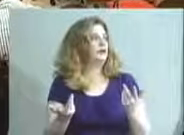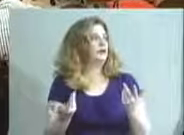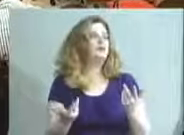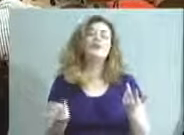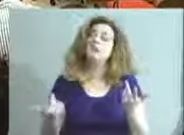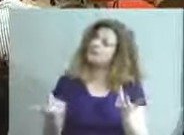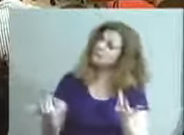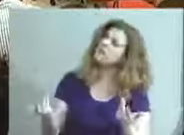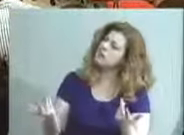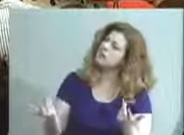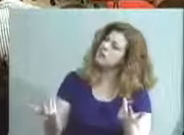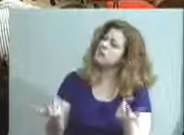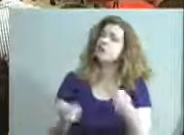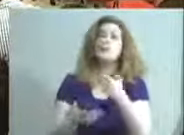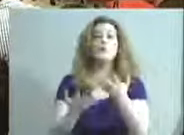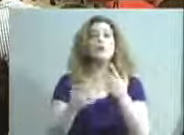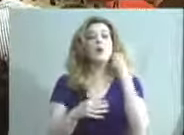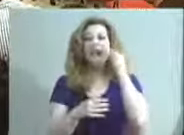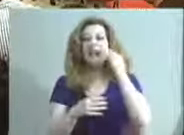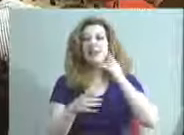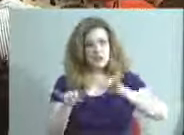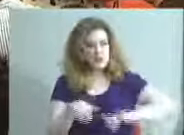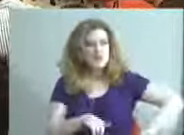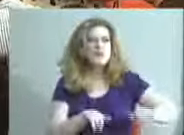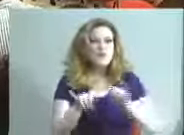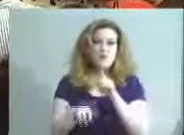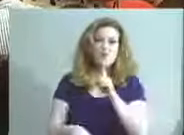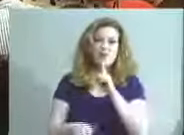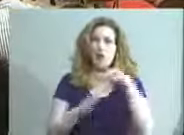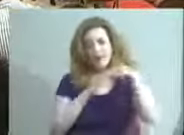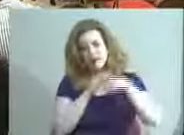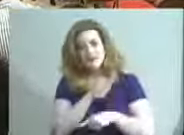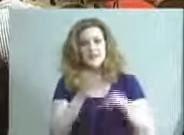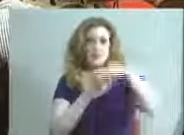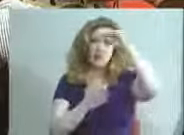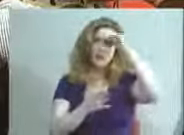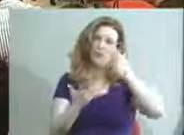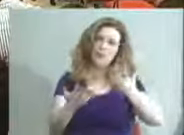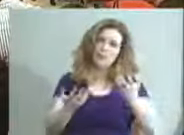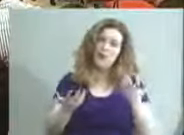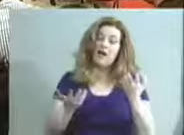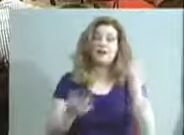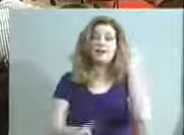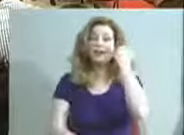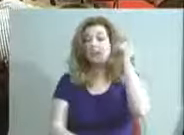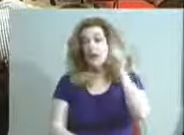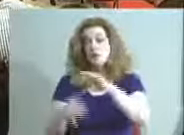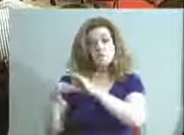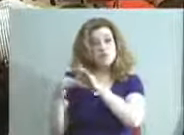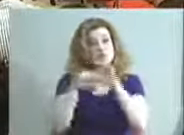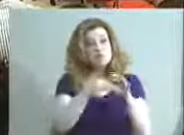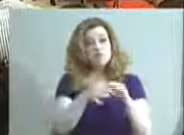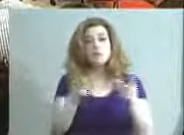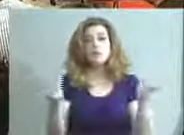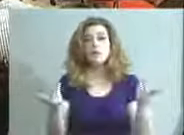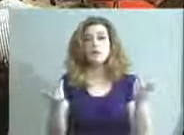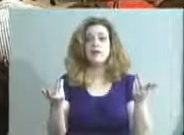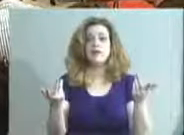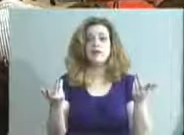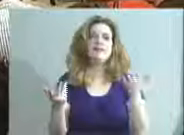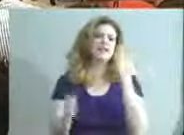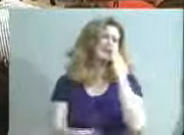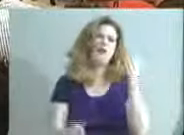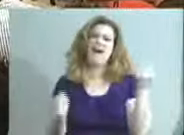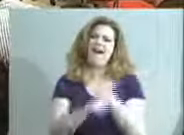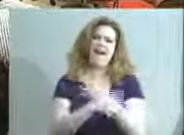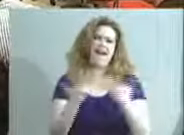hear, I mean, we want to hear, don't we all, you know, on deeper learning, and whether it has to do with, because